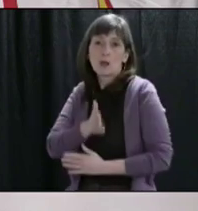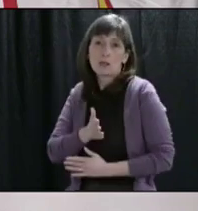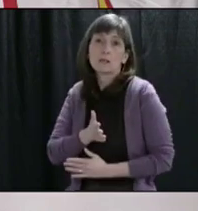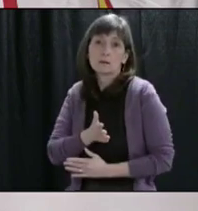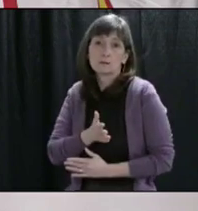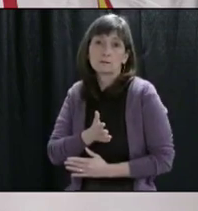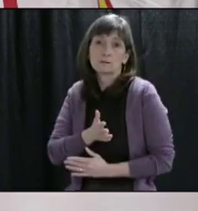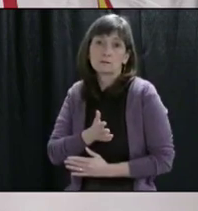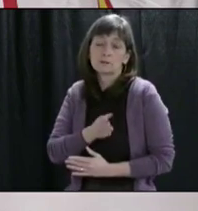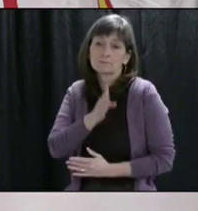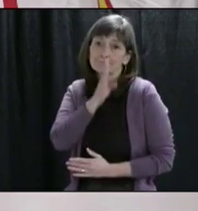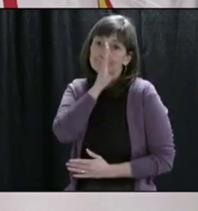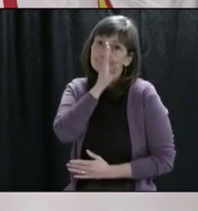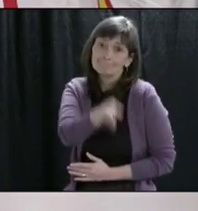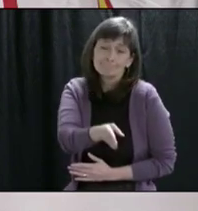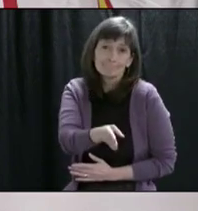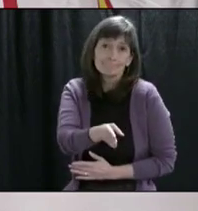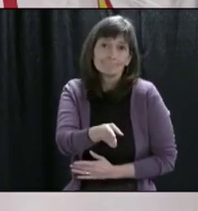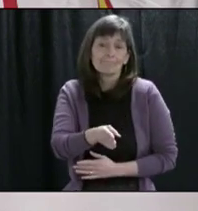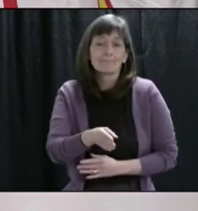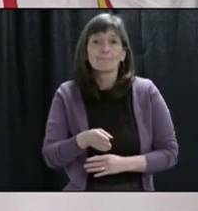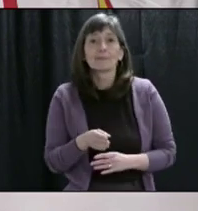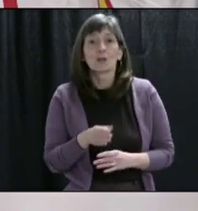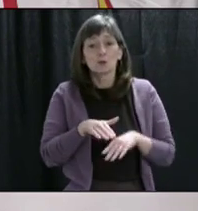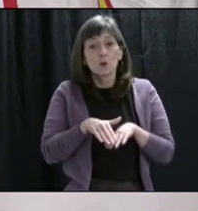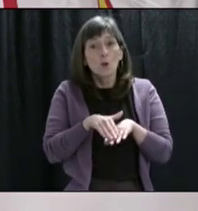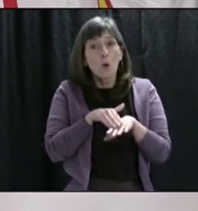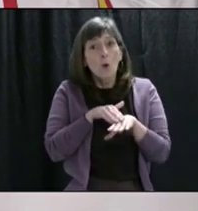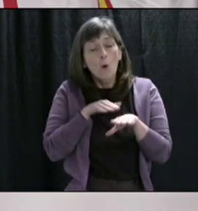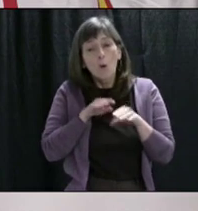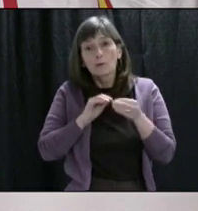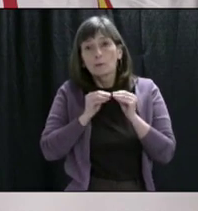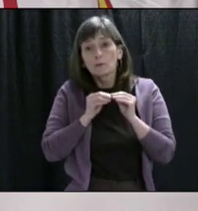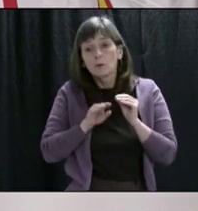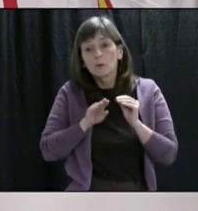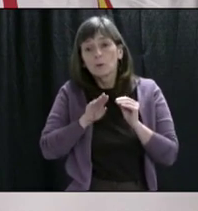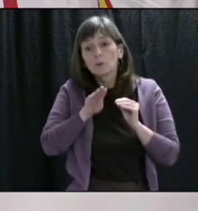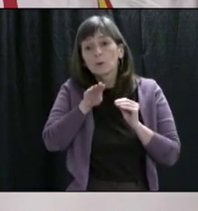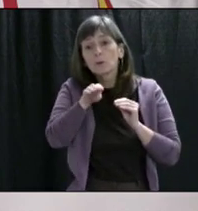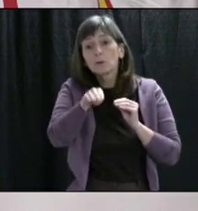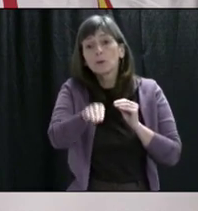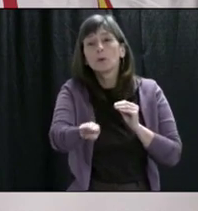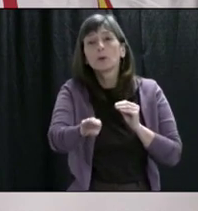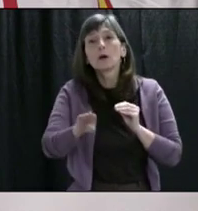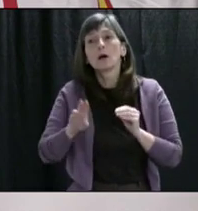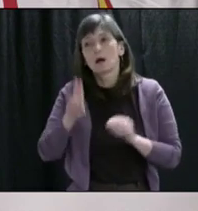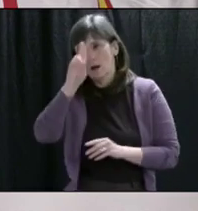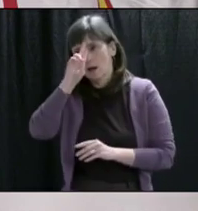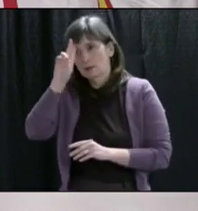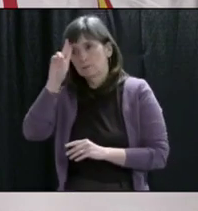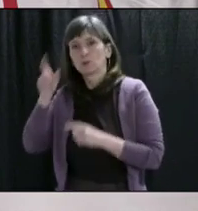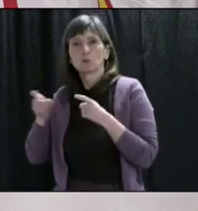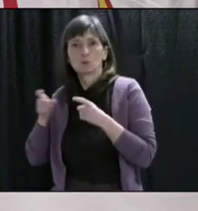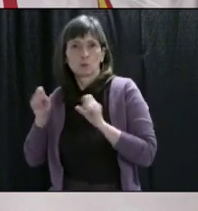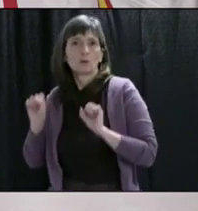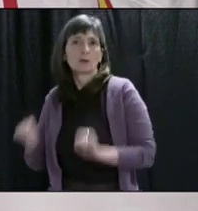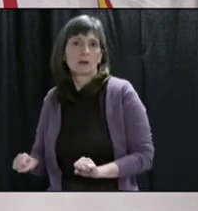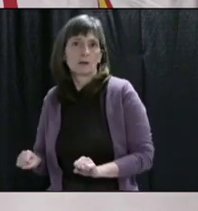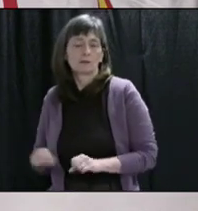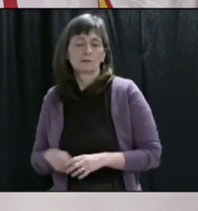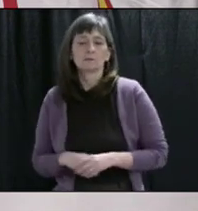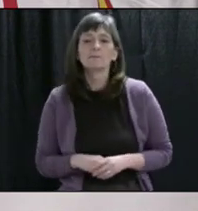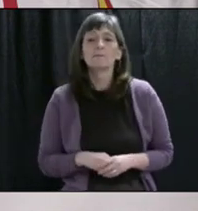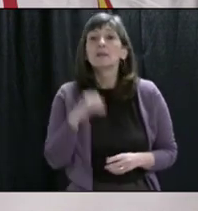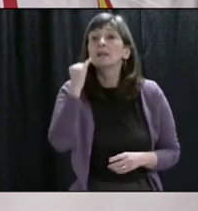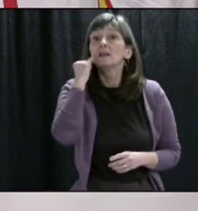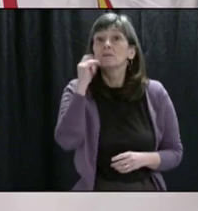The slower the curve rises, the better prepared we will be to respond. If you do have to go out for